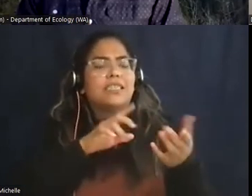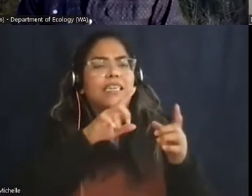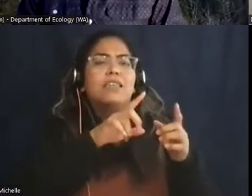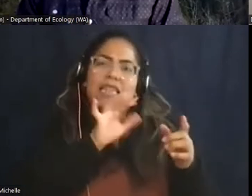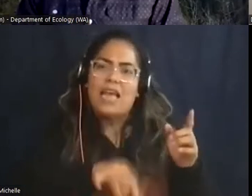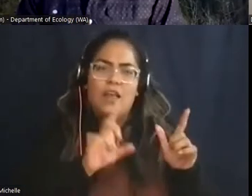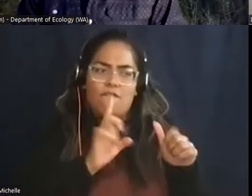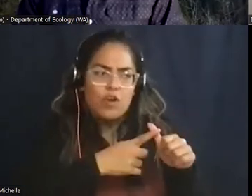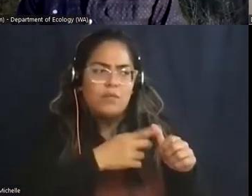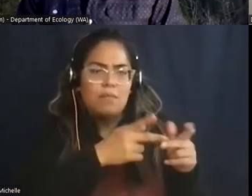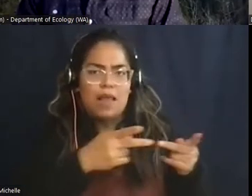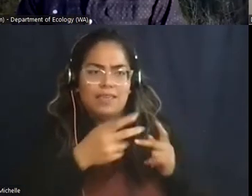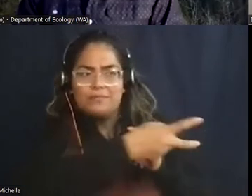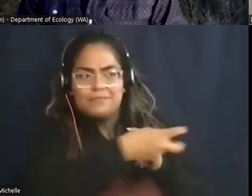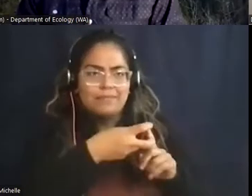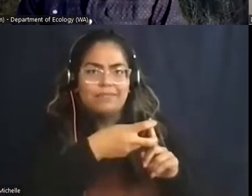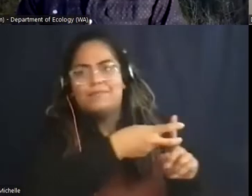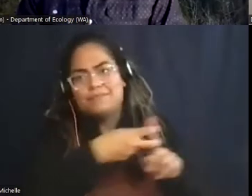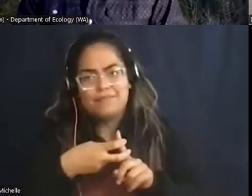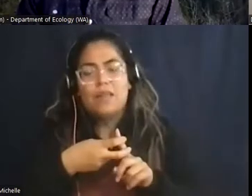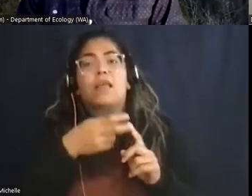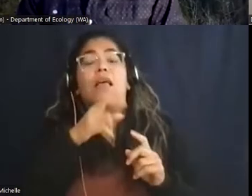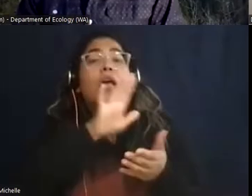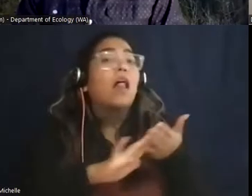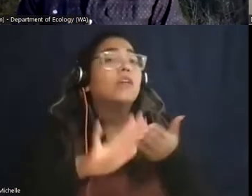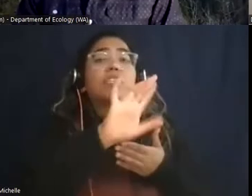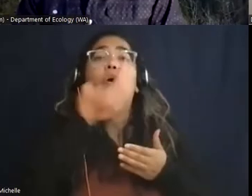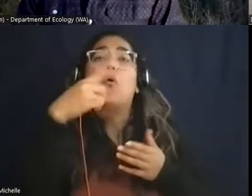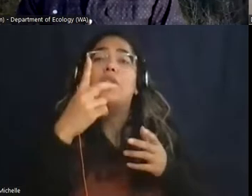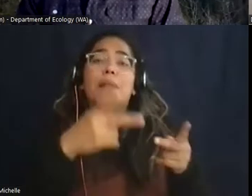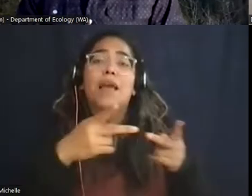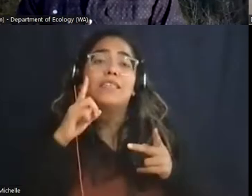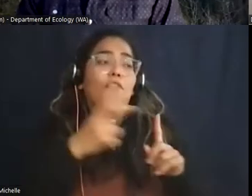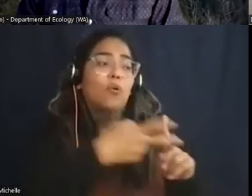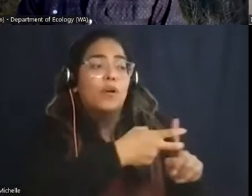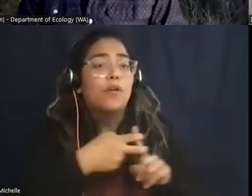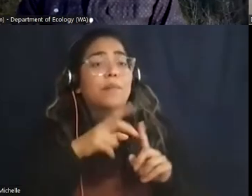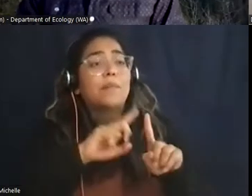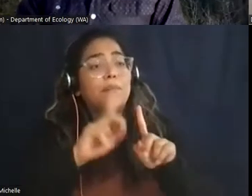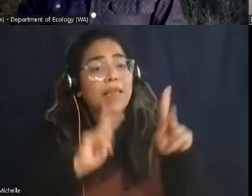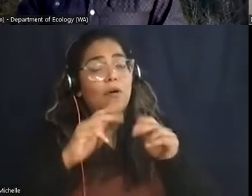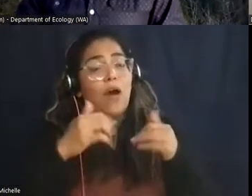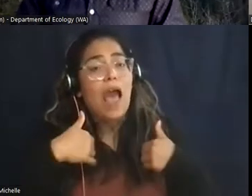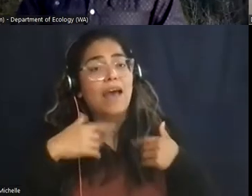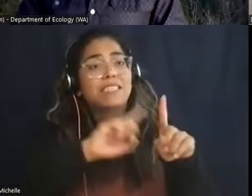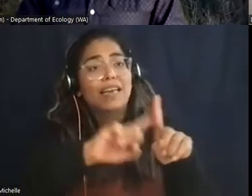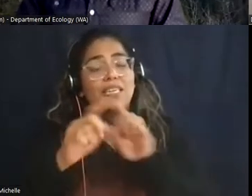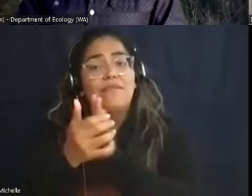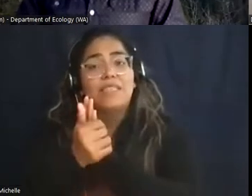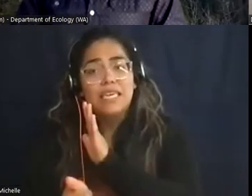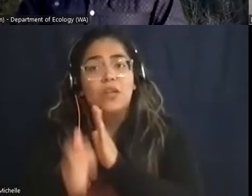college is not the only recruitment. There are people that have skill sets that add